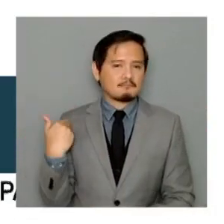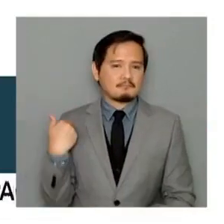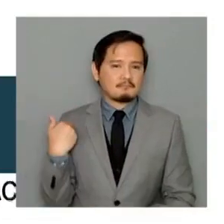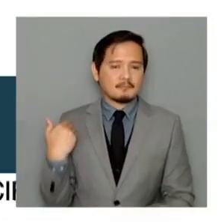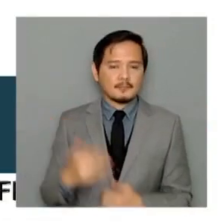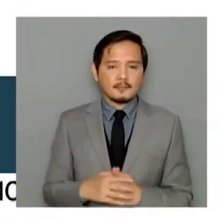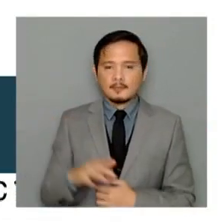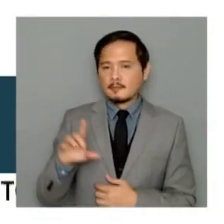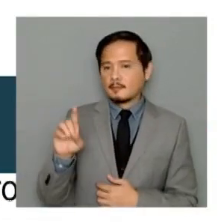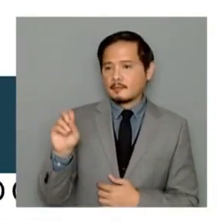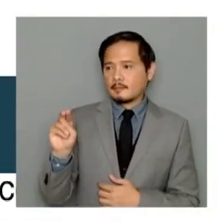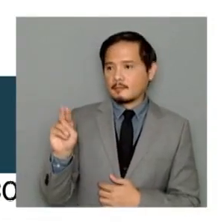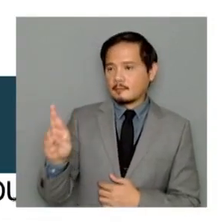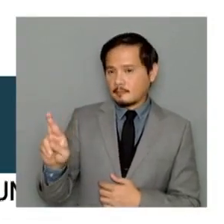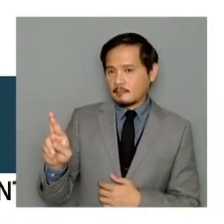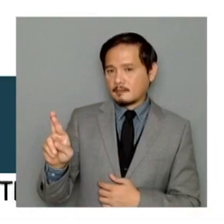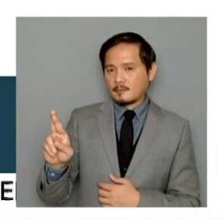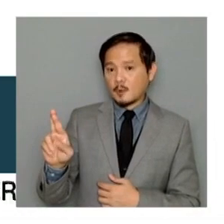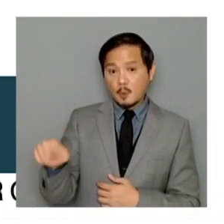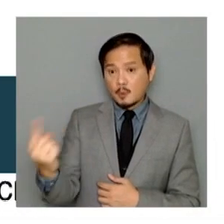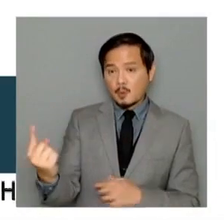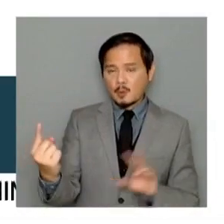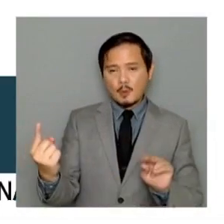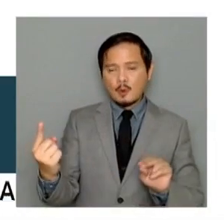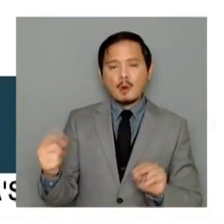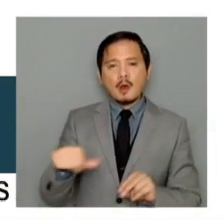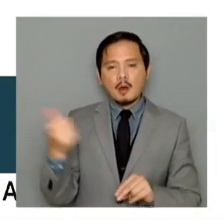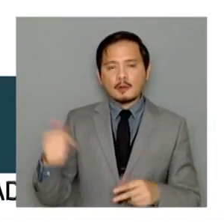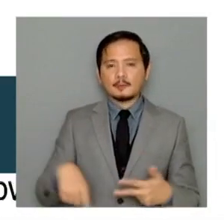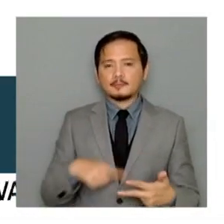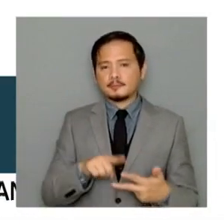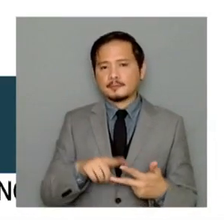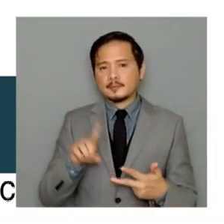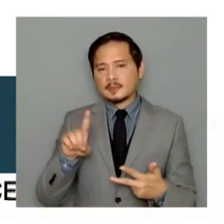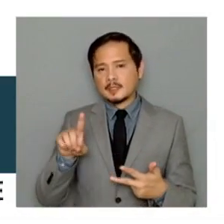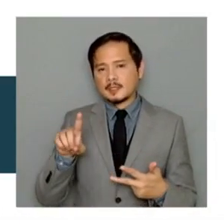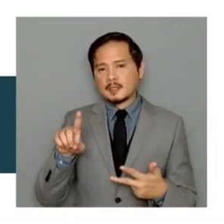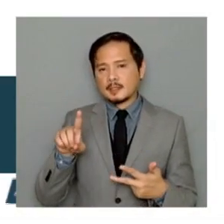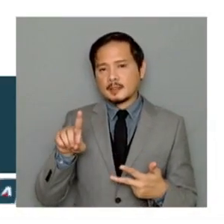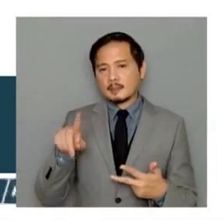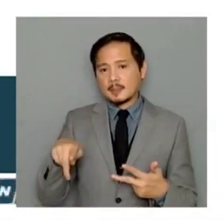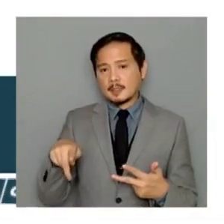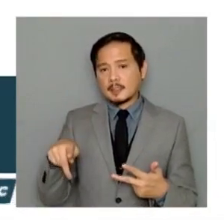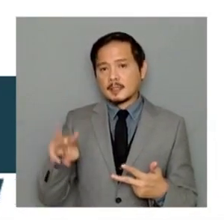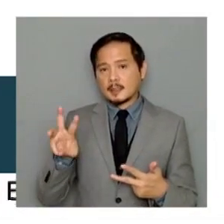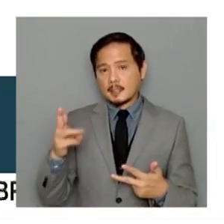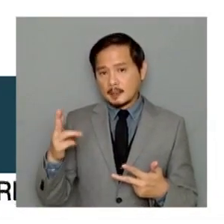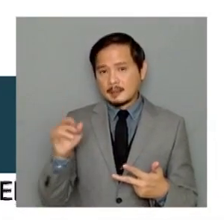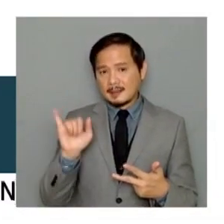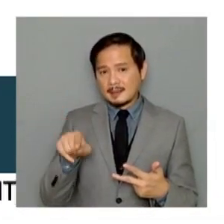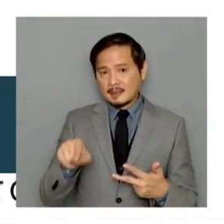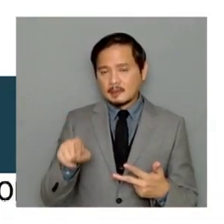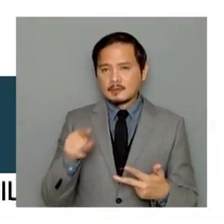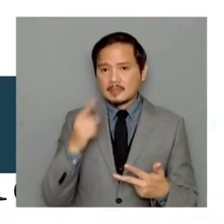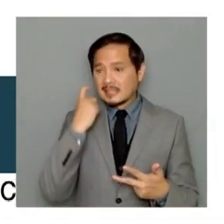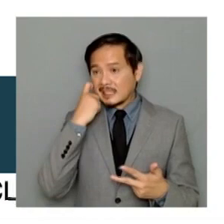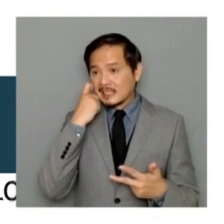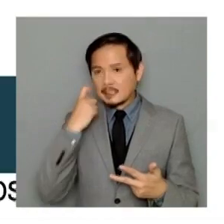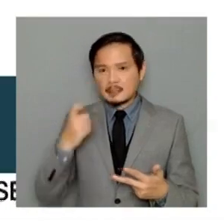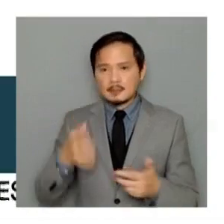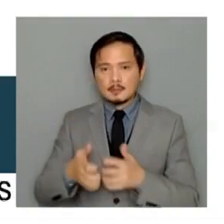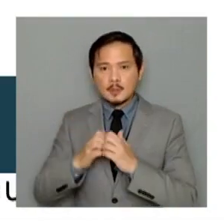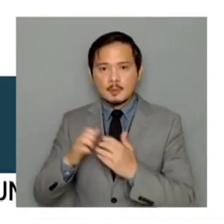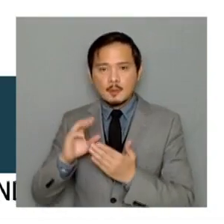the DNR, but it includes other agencies like the DPWH. In fact, we're battling another project here that's also very,